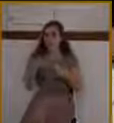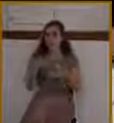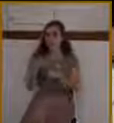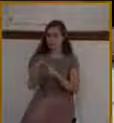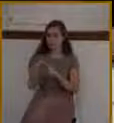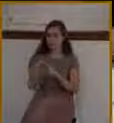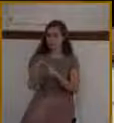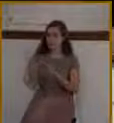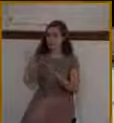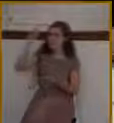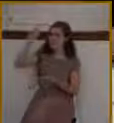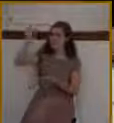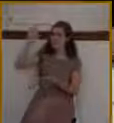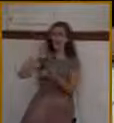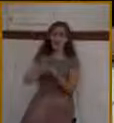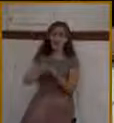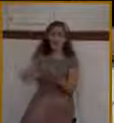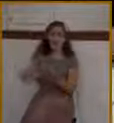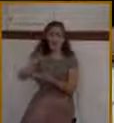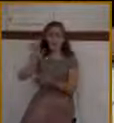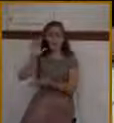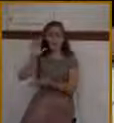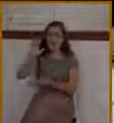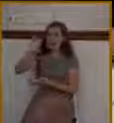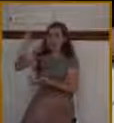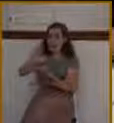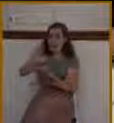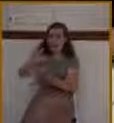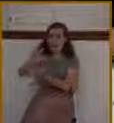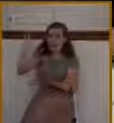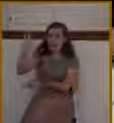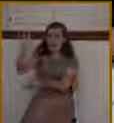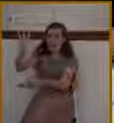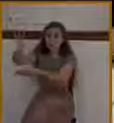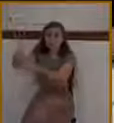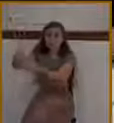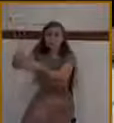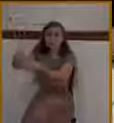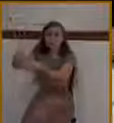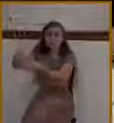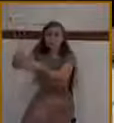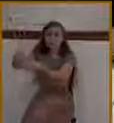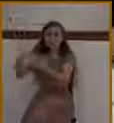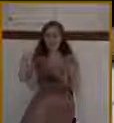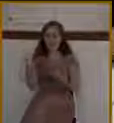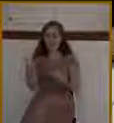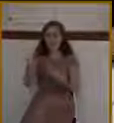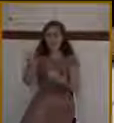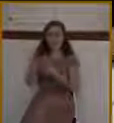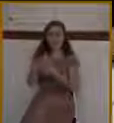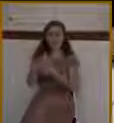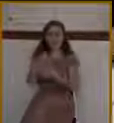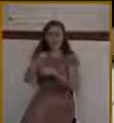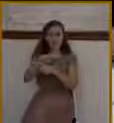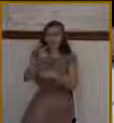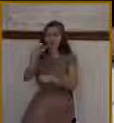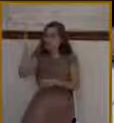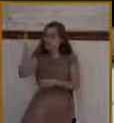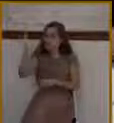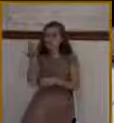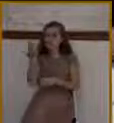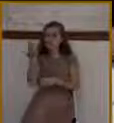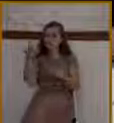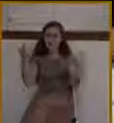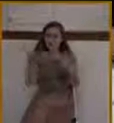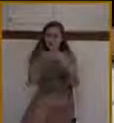God's glory had visited that temple. And now here's this other temple. And some of the people were disappointed. You ever build something and look